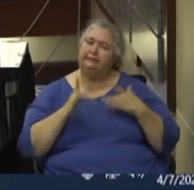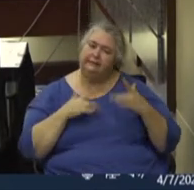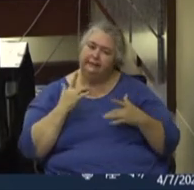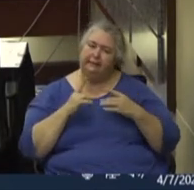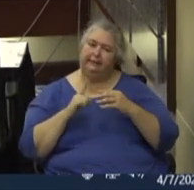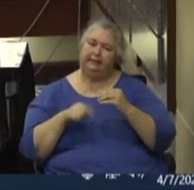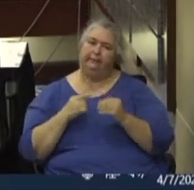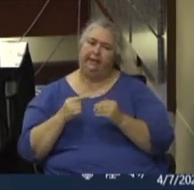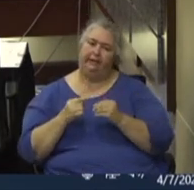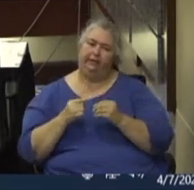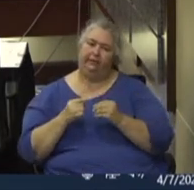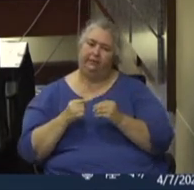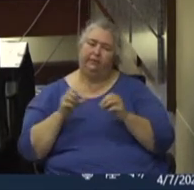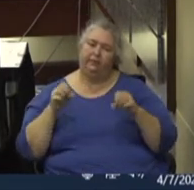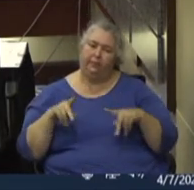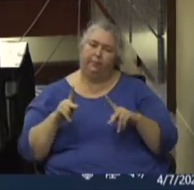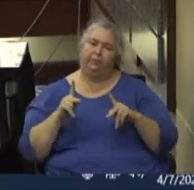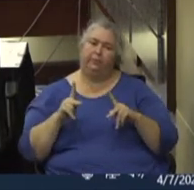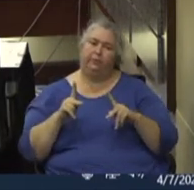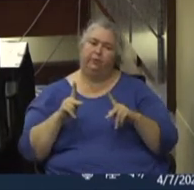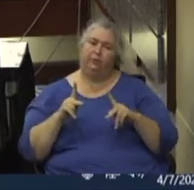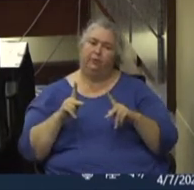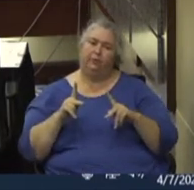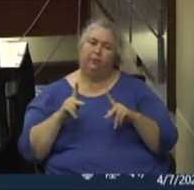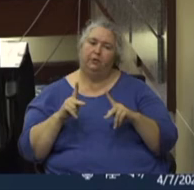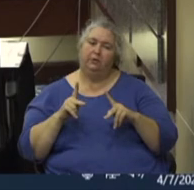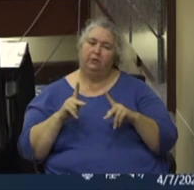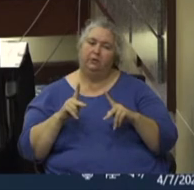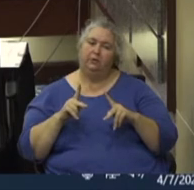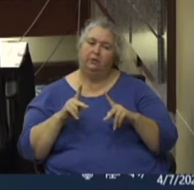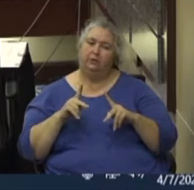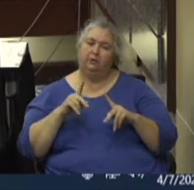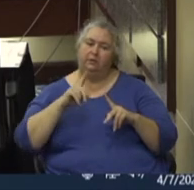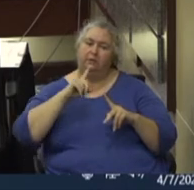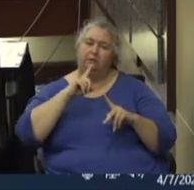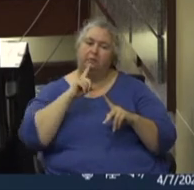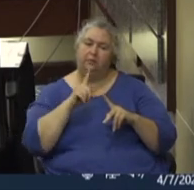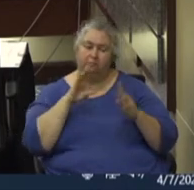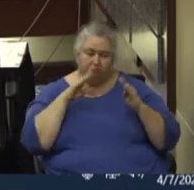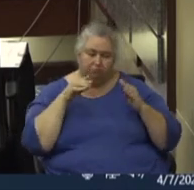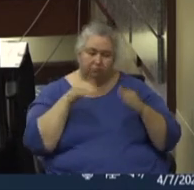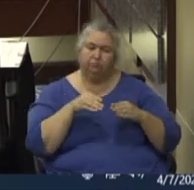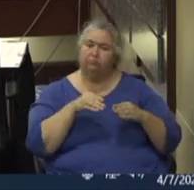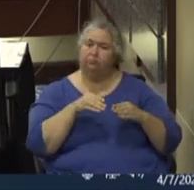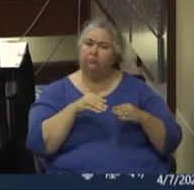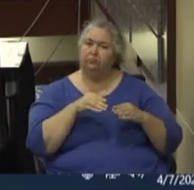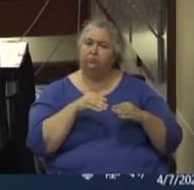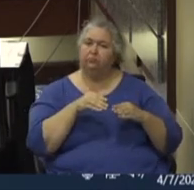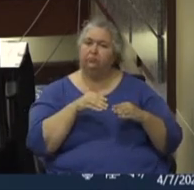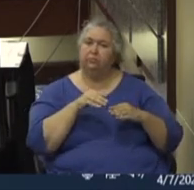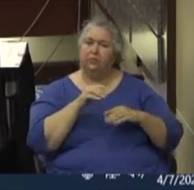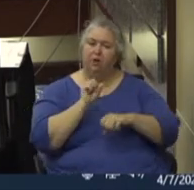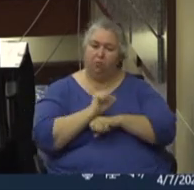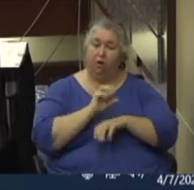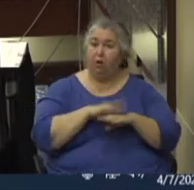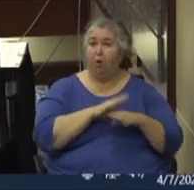the opportunity to really drill down into the work that was already happening and